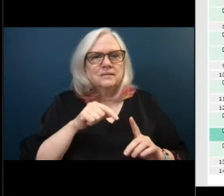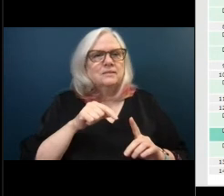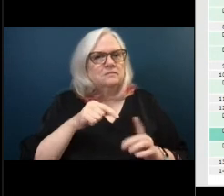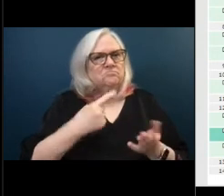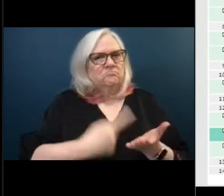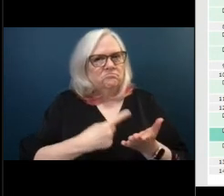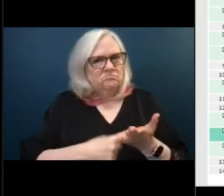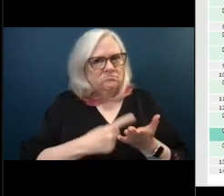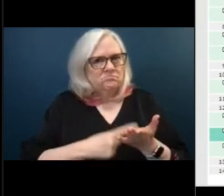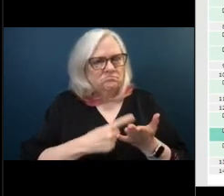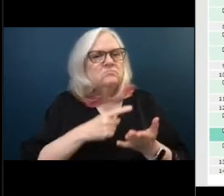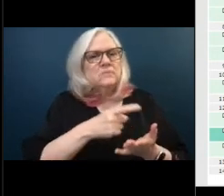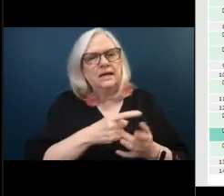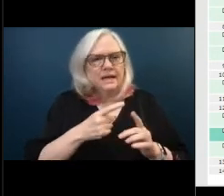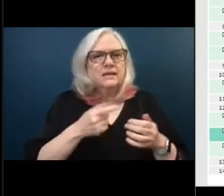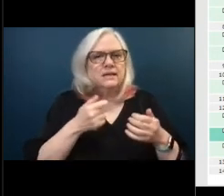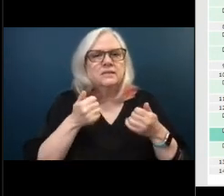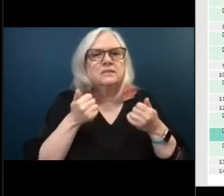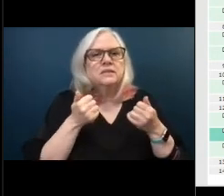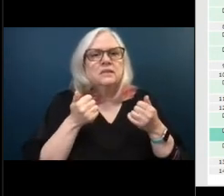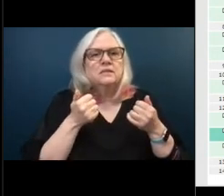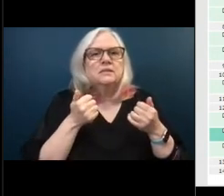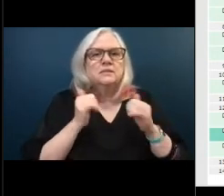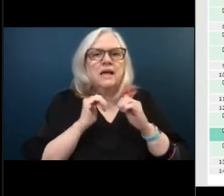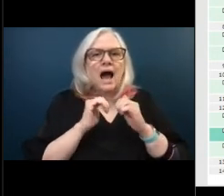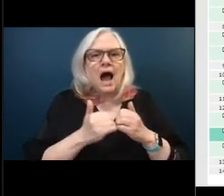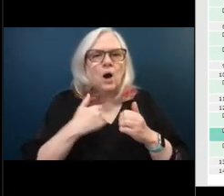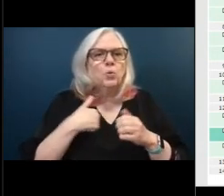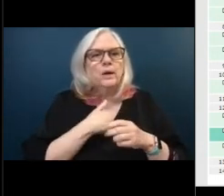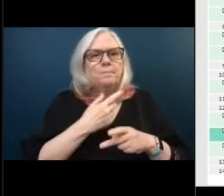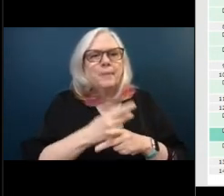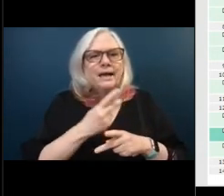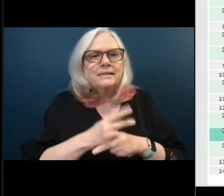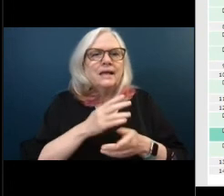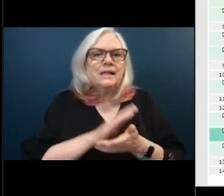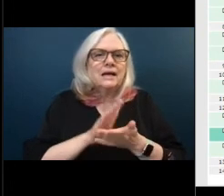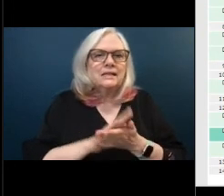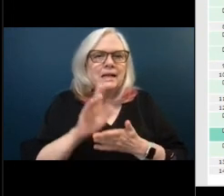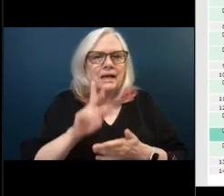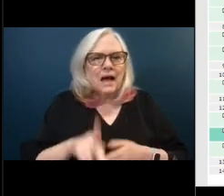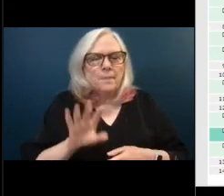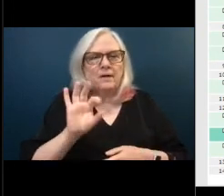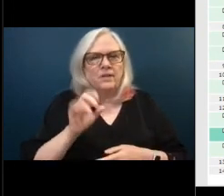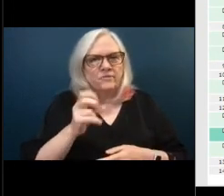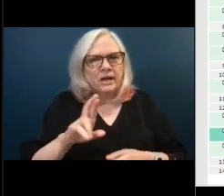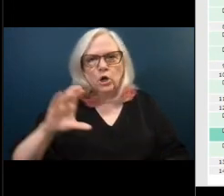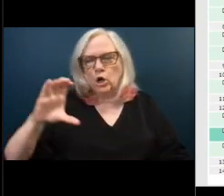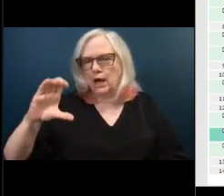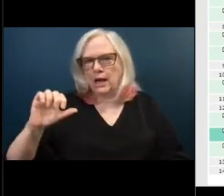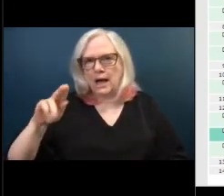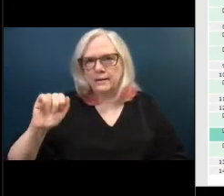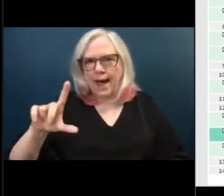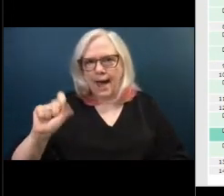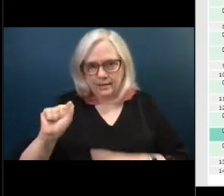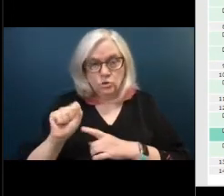canals the private yes but do we understand the cause of this problem because yes